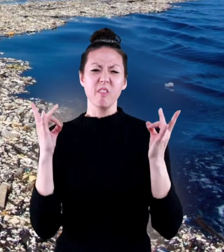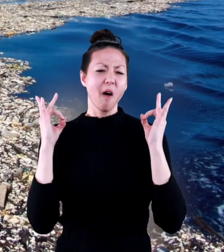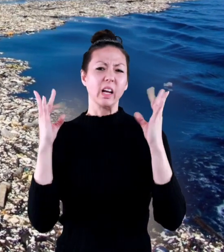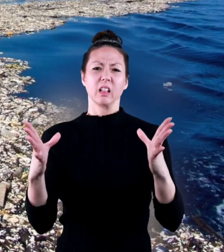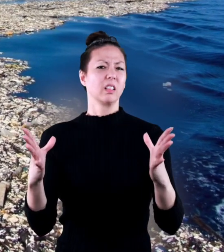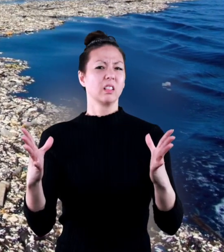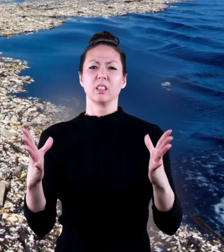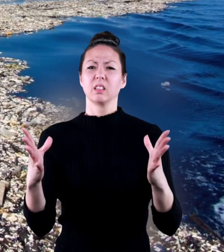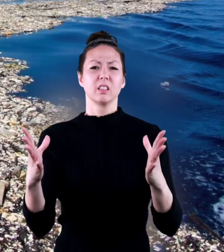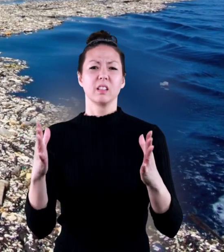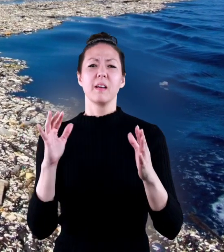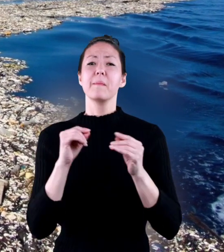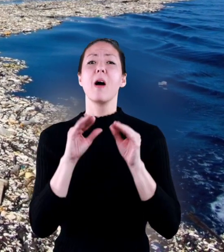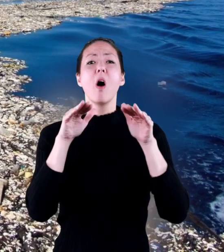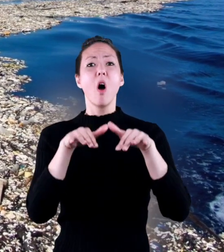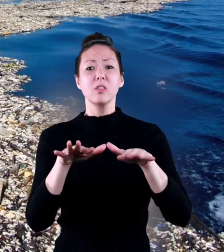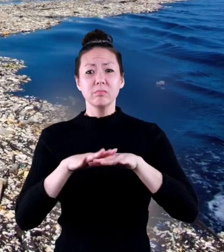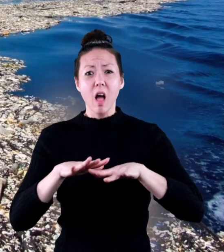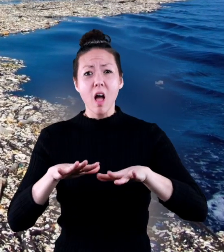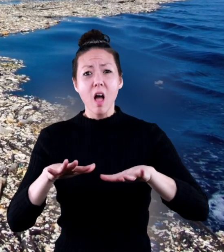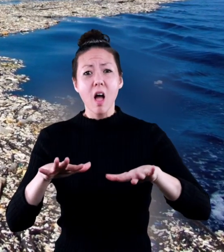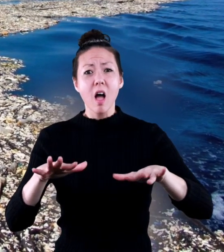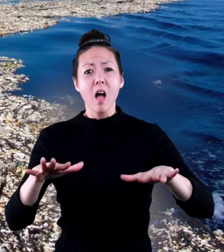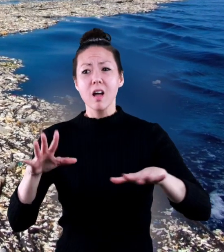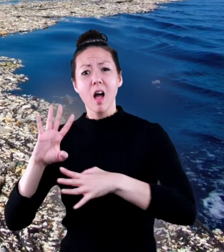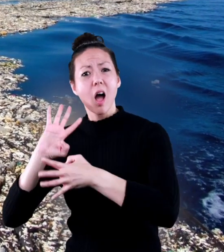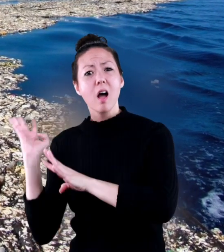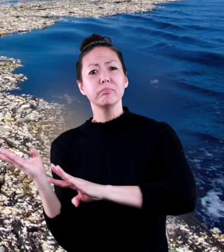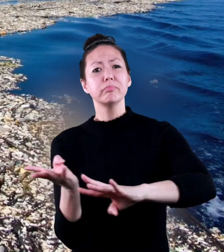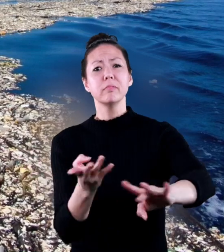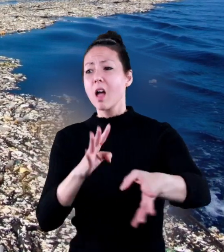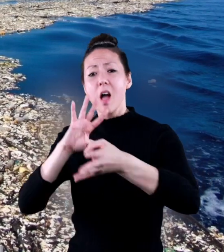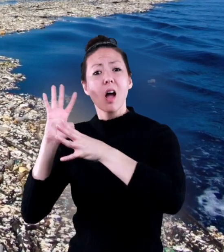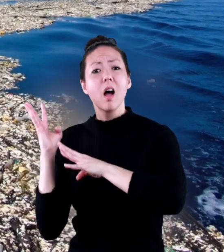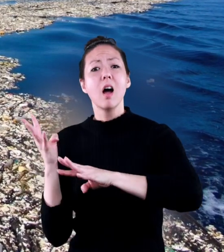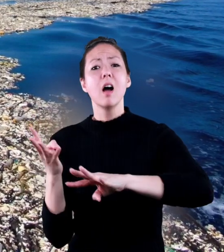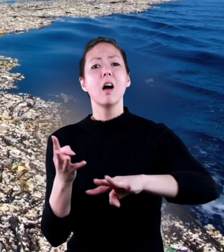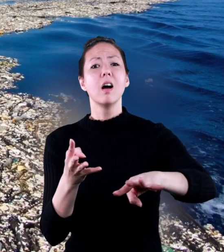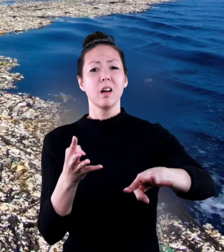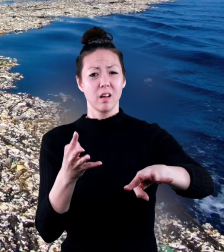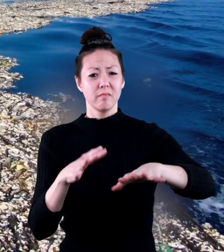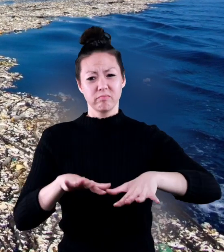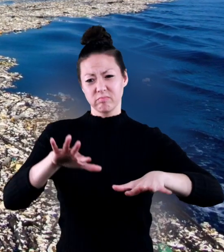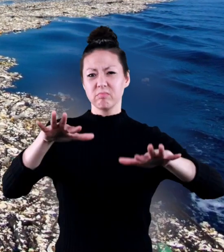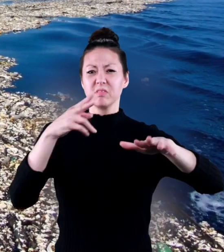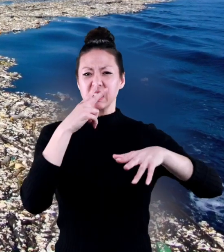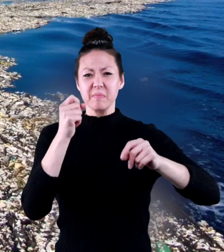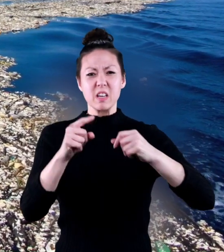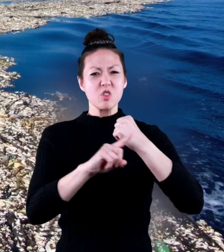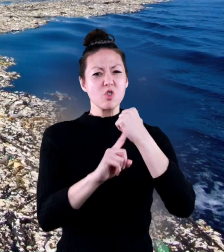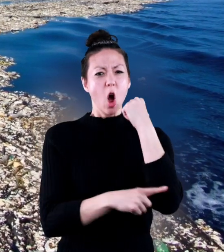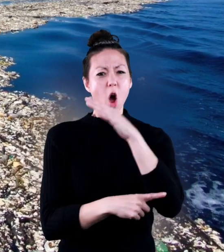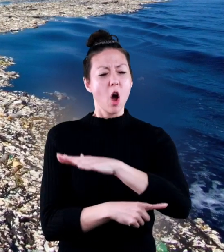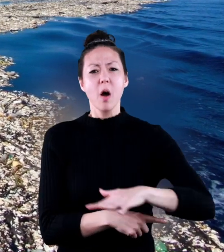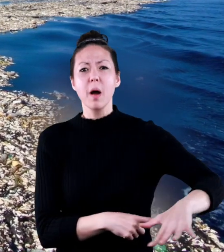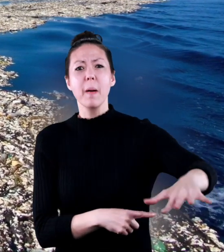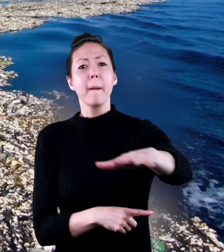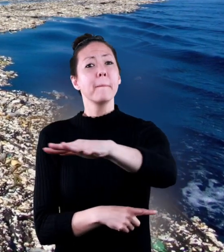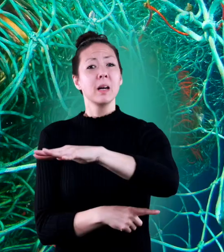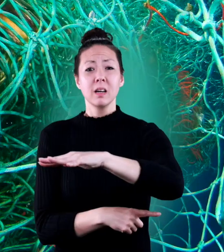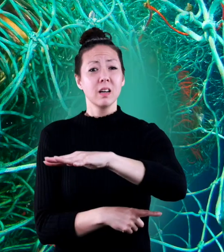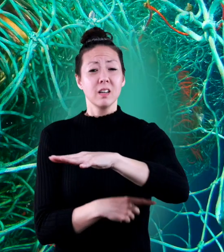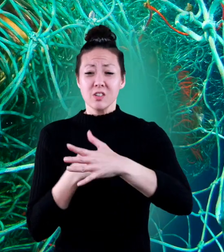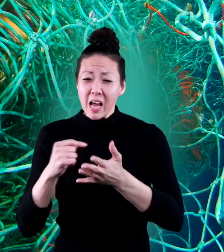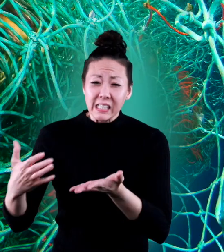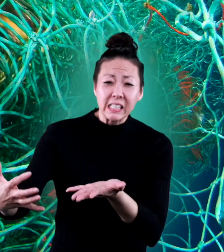carelessly throw away are making its way to the ocean and becoming huge, floating islands of trash,